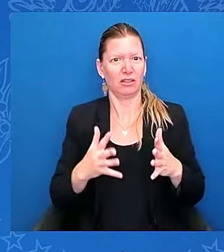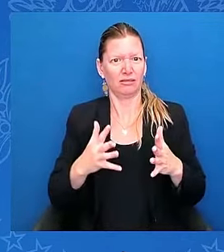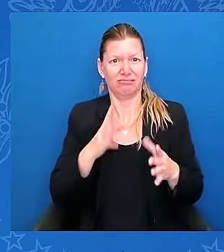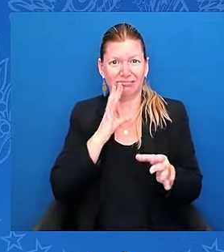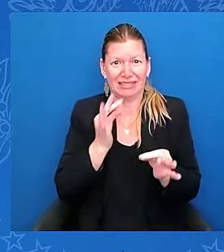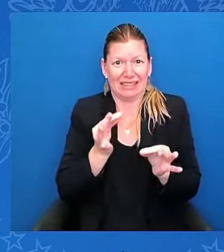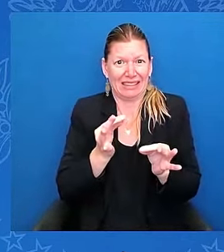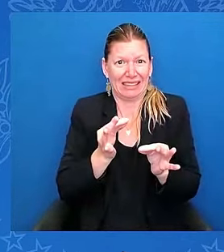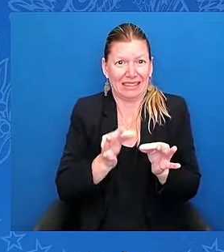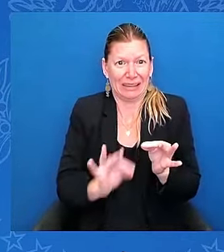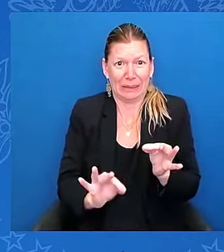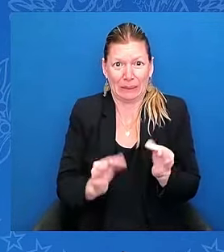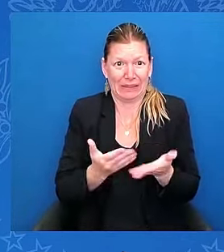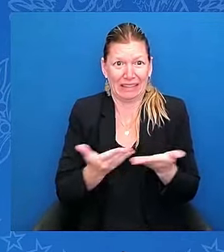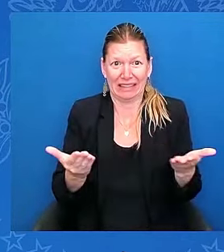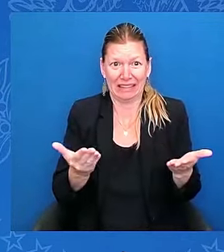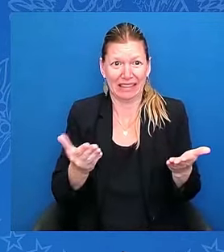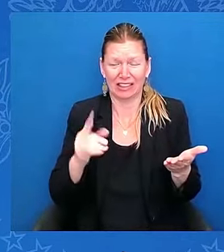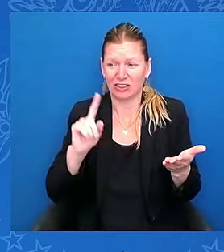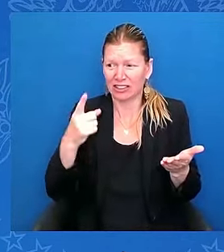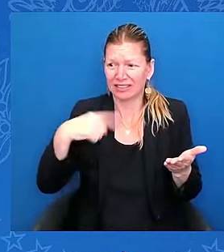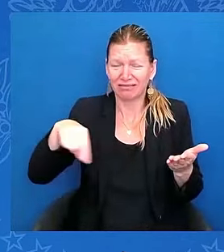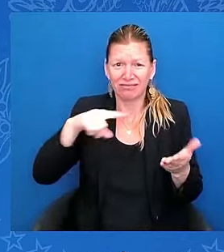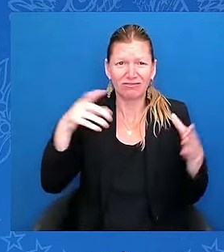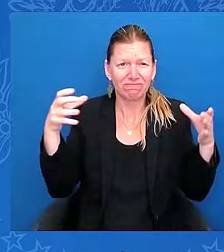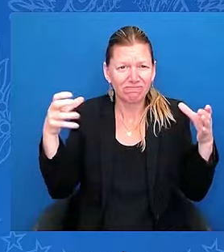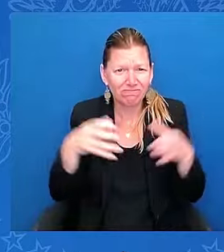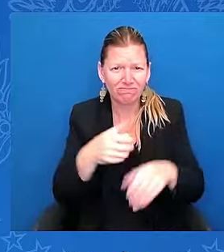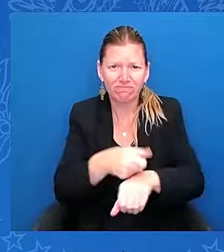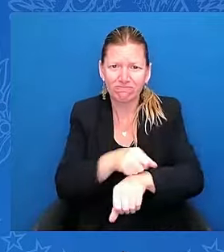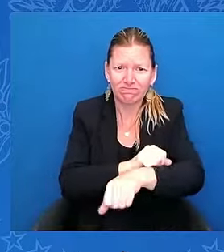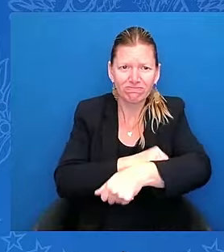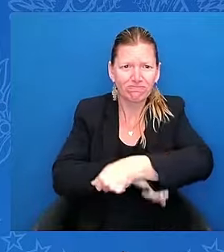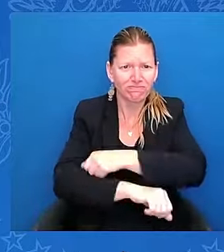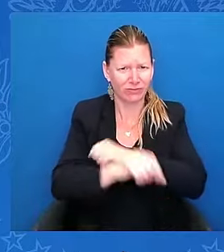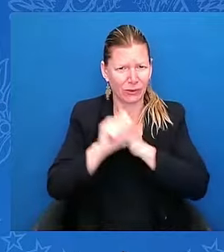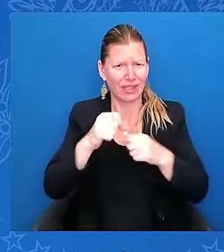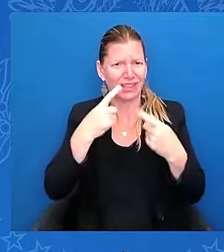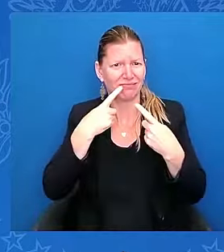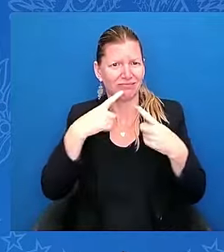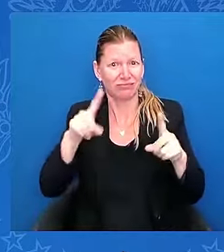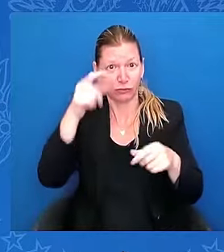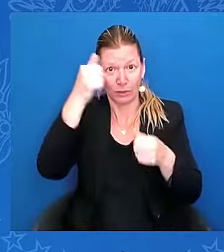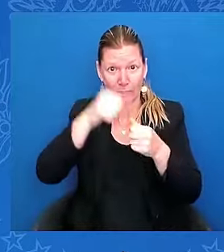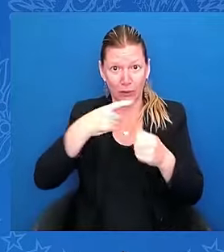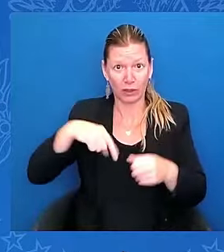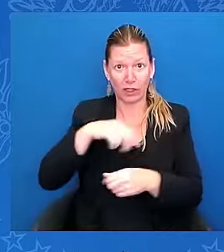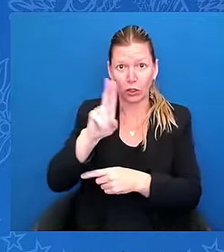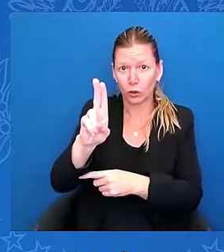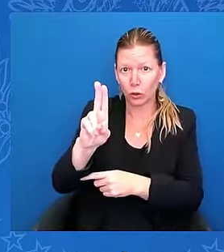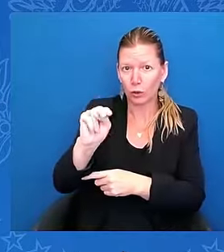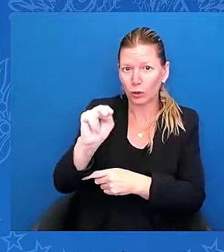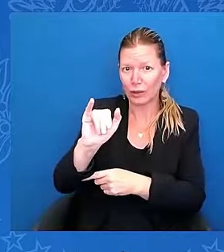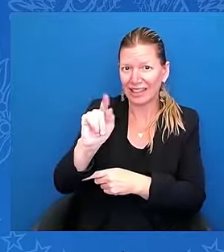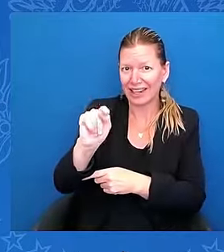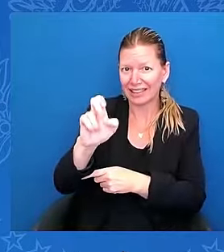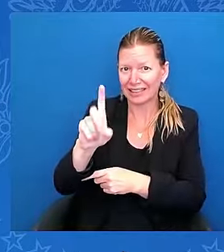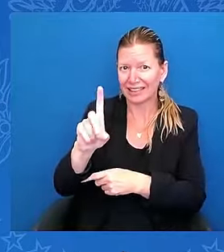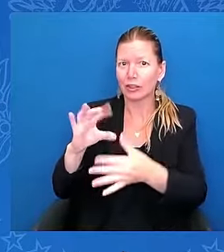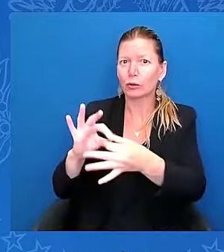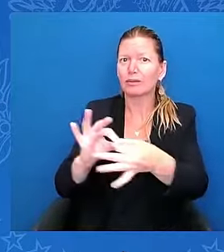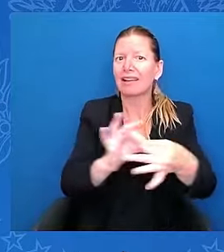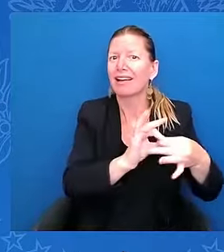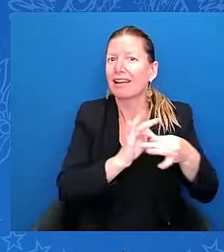in the hell we are. We're the United States of America. And nothing is bound by capacity. We're a nation of